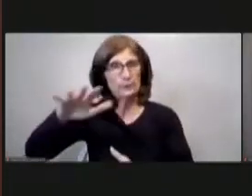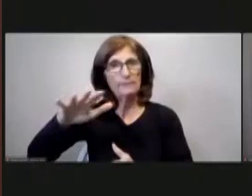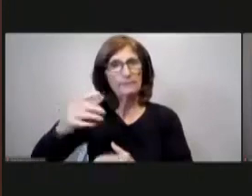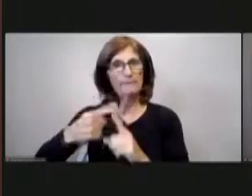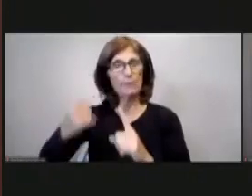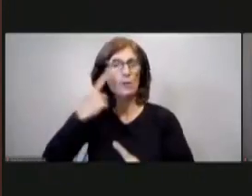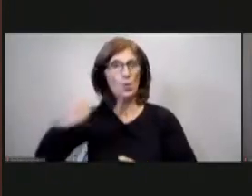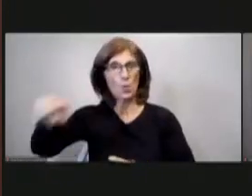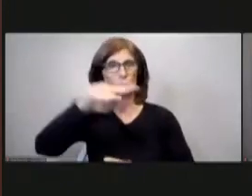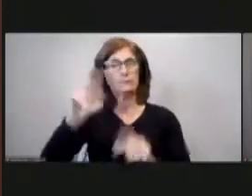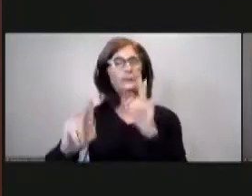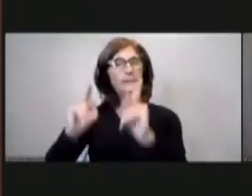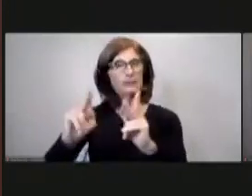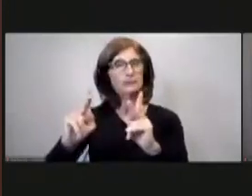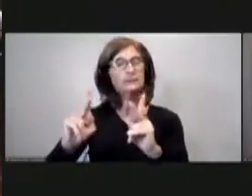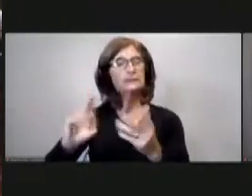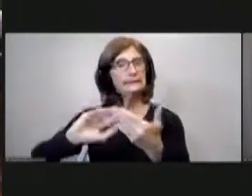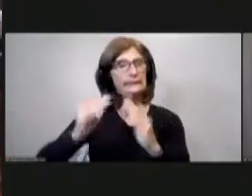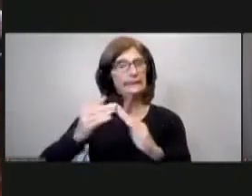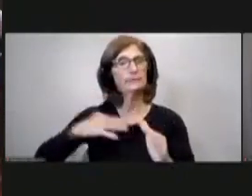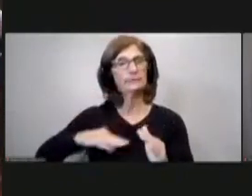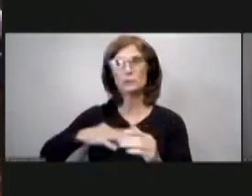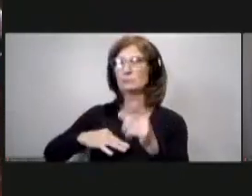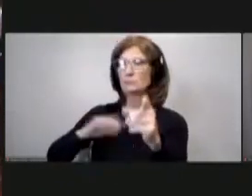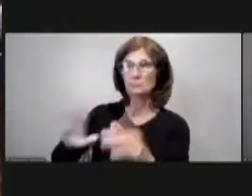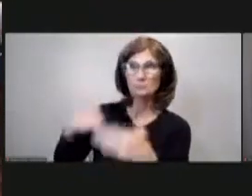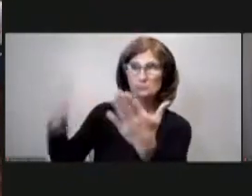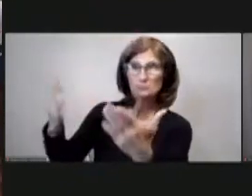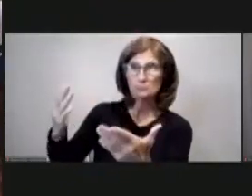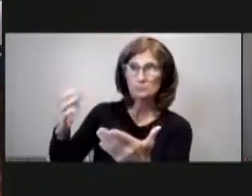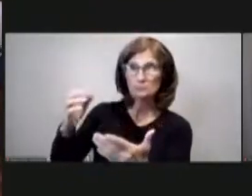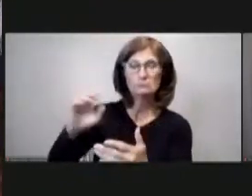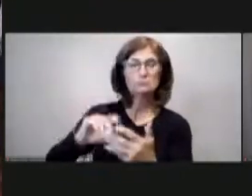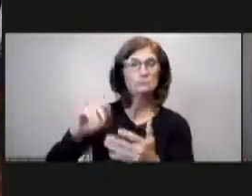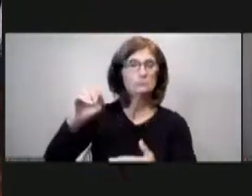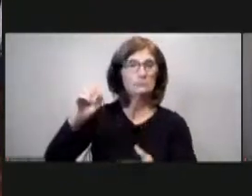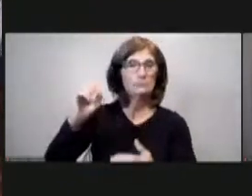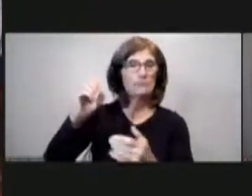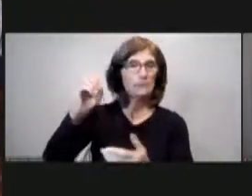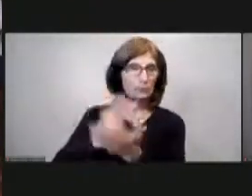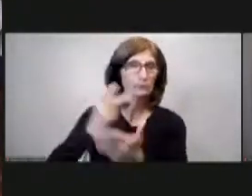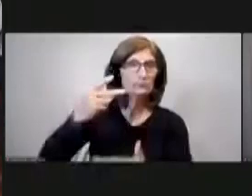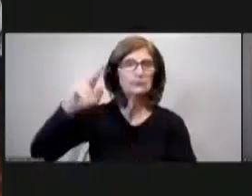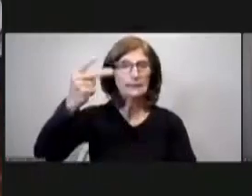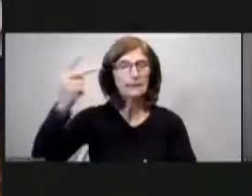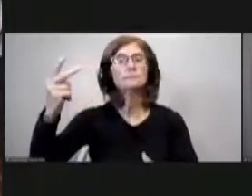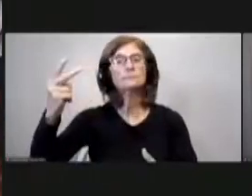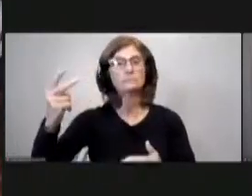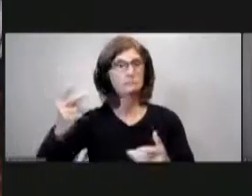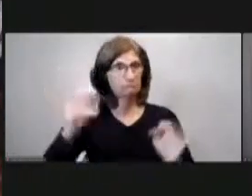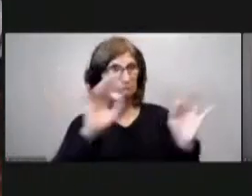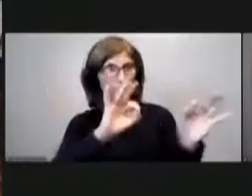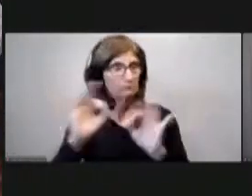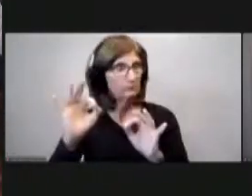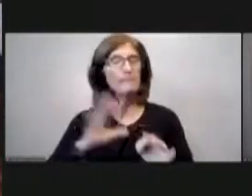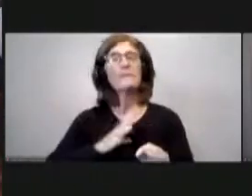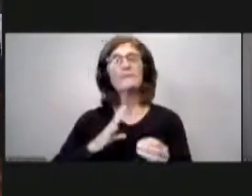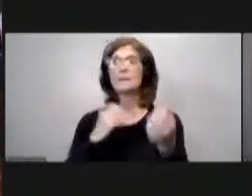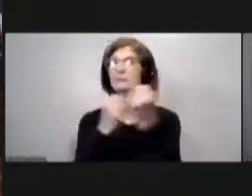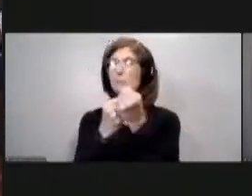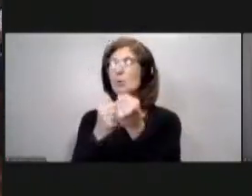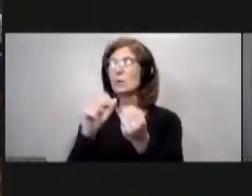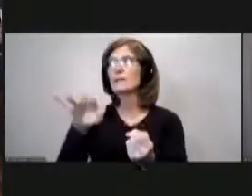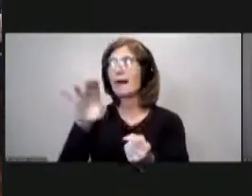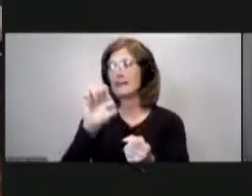of the city of pittsburgh motion to approve second discussion seeing none all those in favor say aye aye